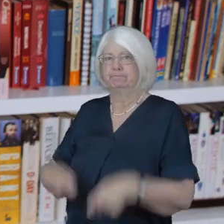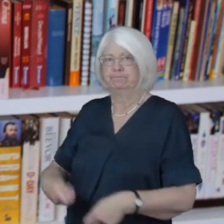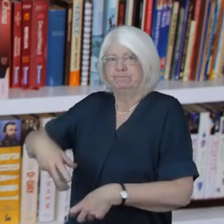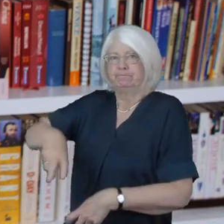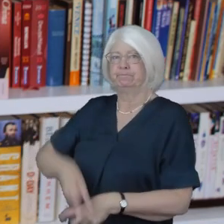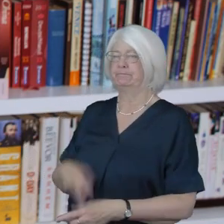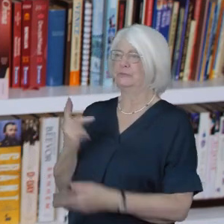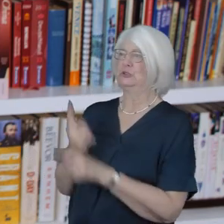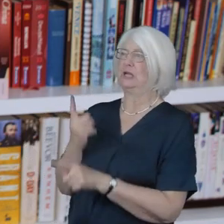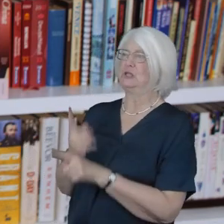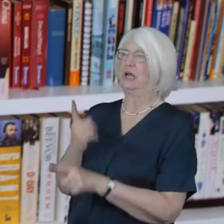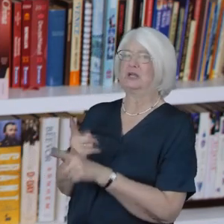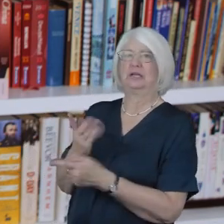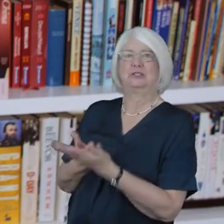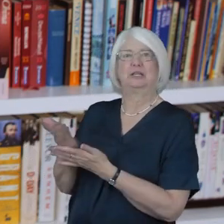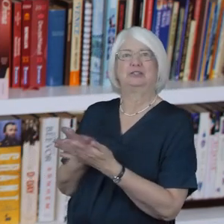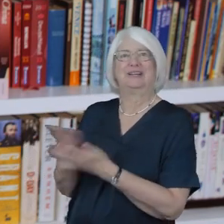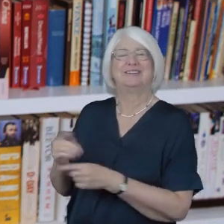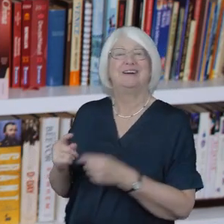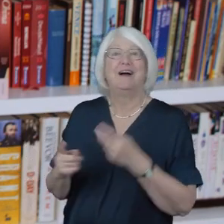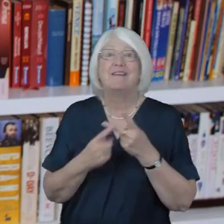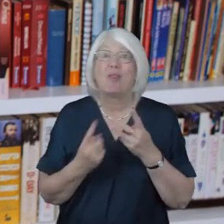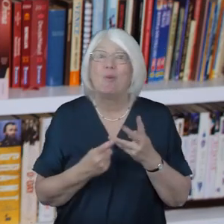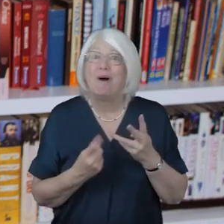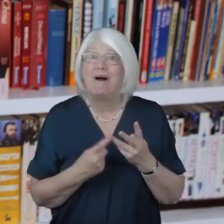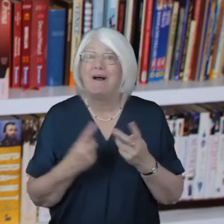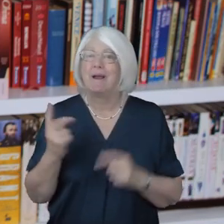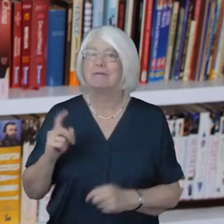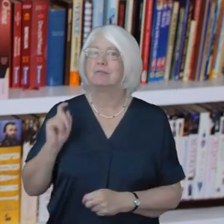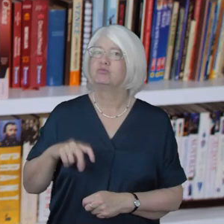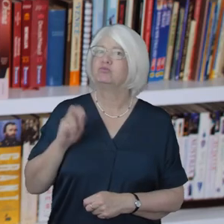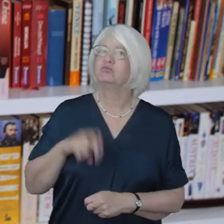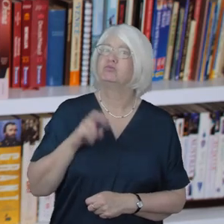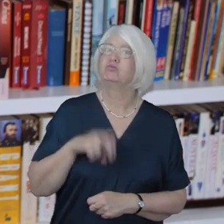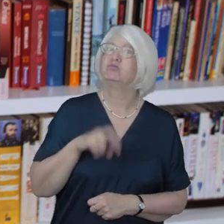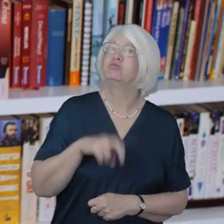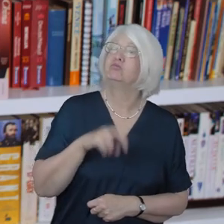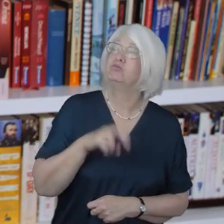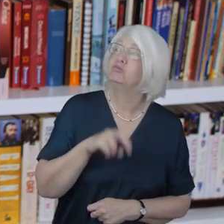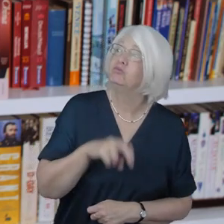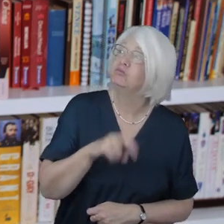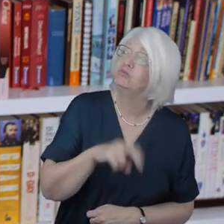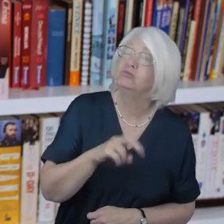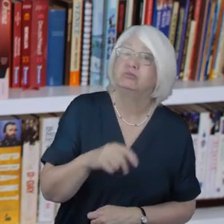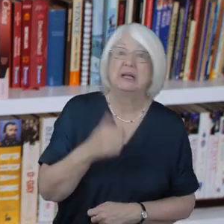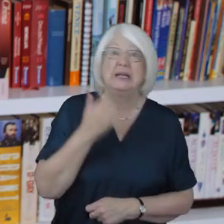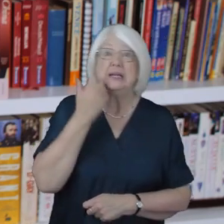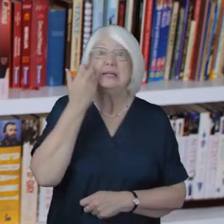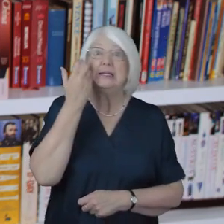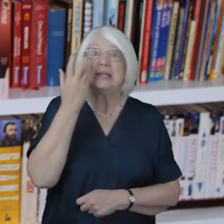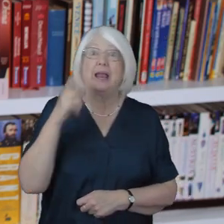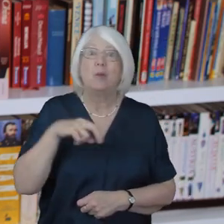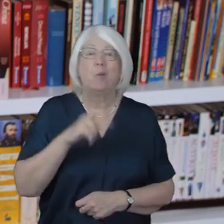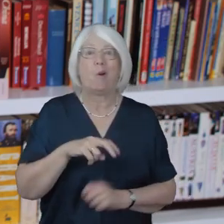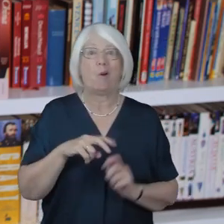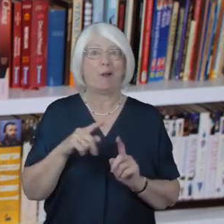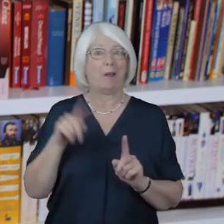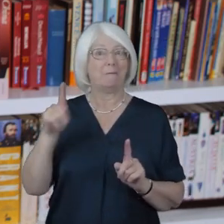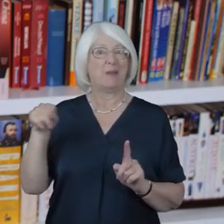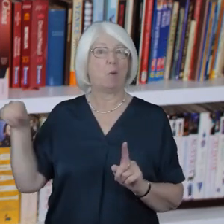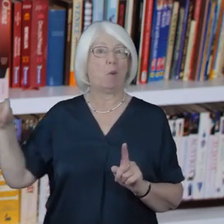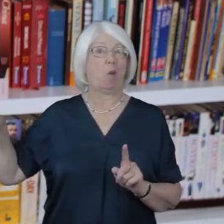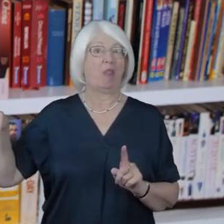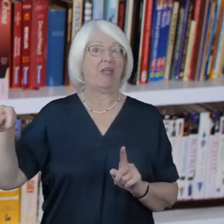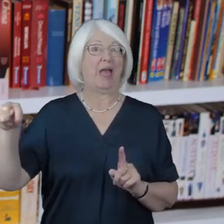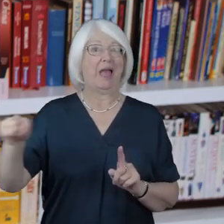the fence of a care home when out walking saying she daren't miss her daily walk because she finds residents waiting there just